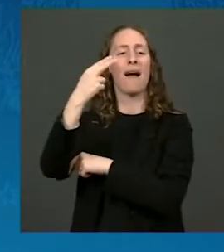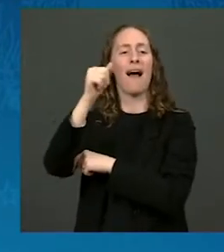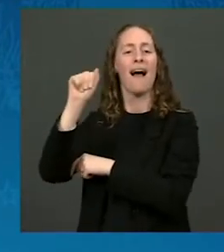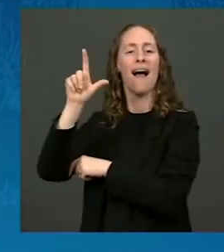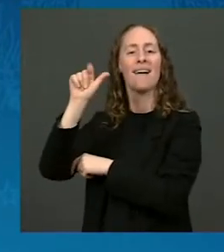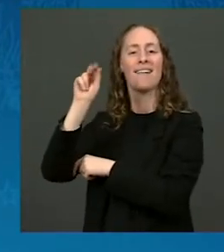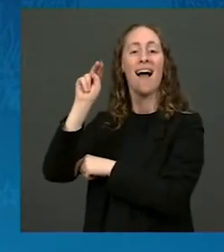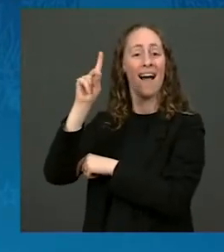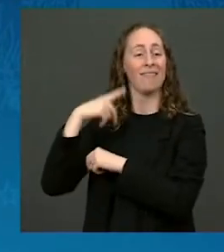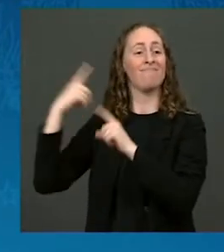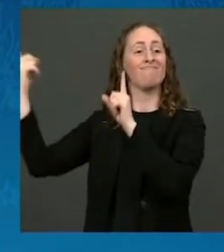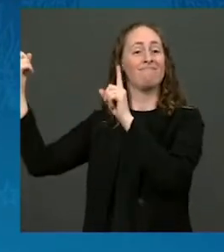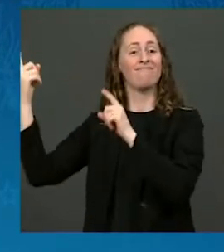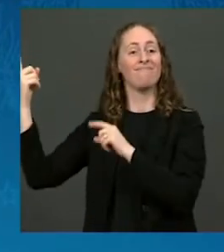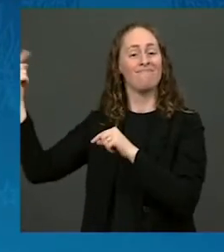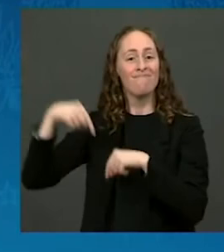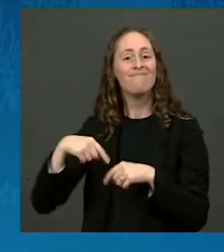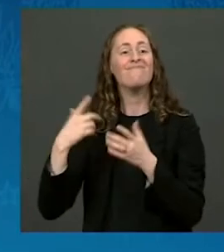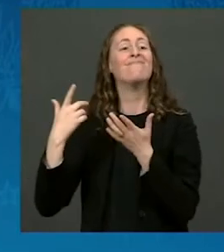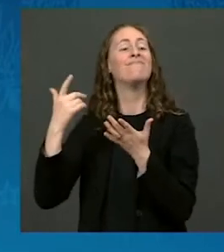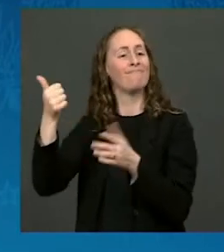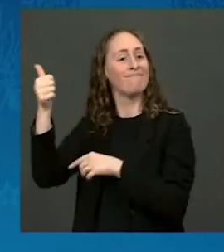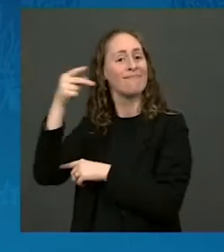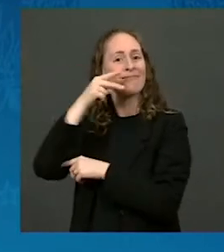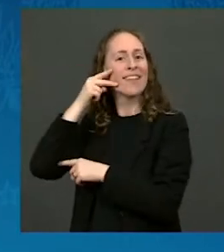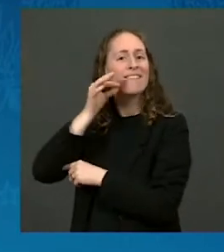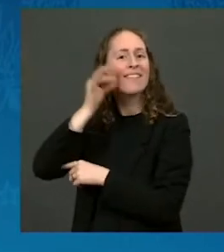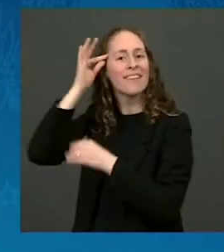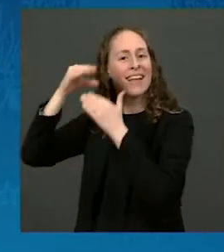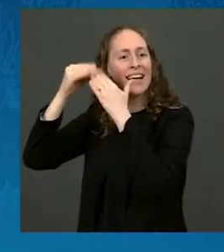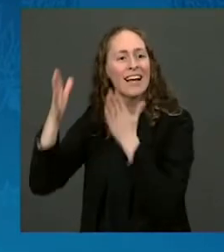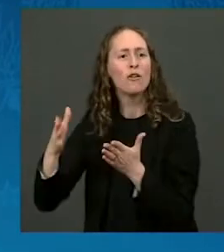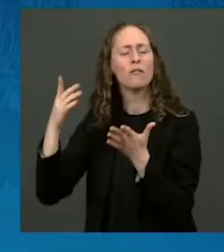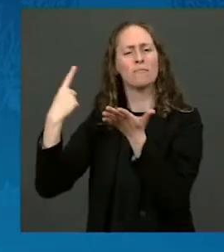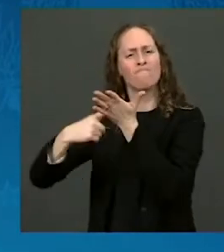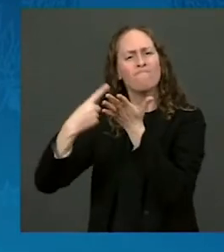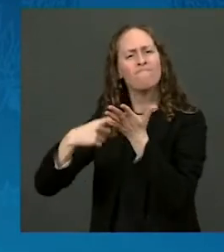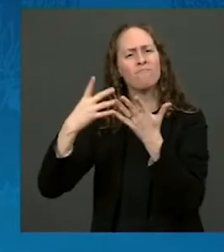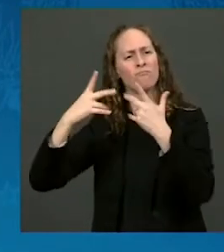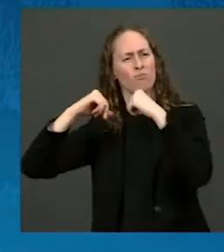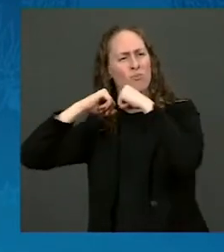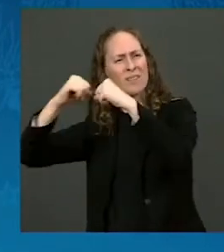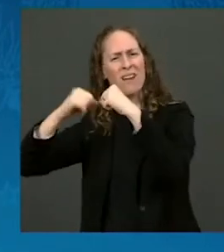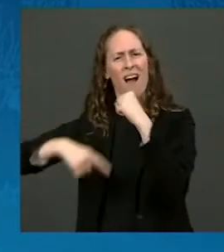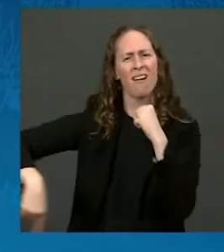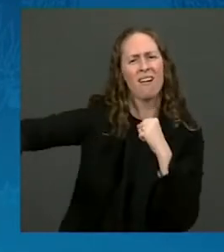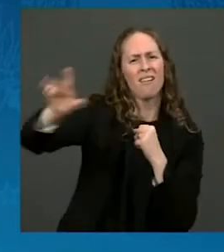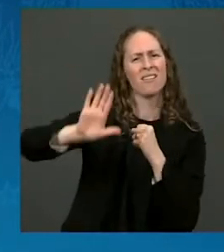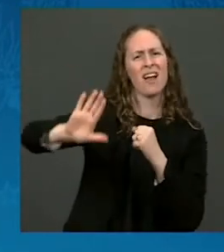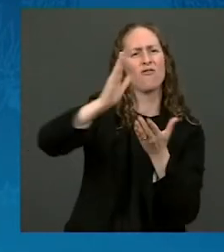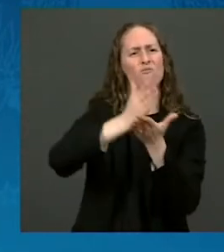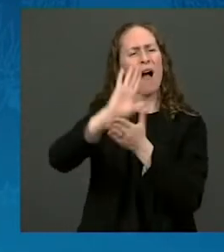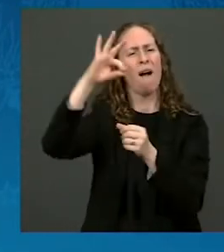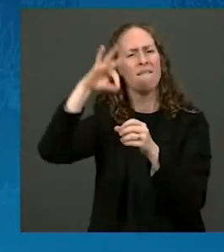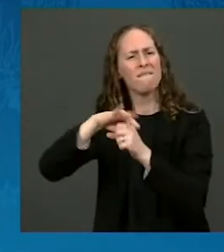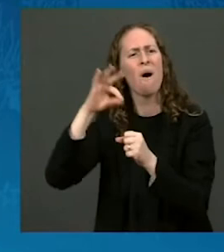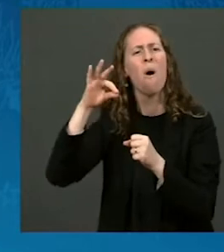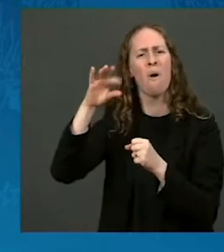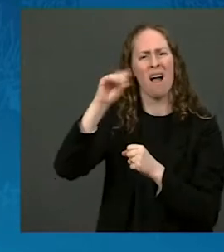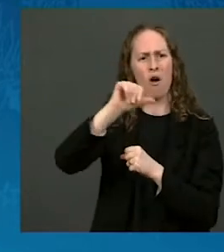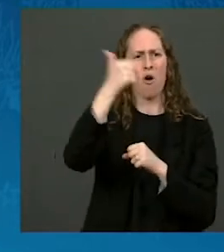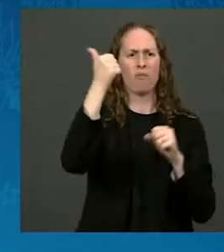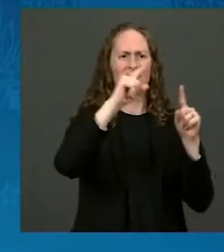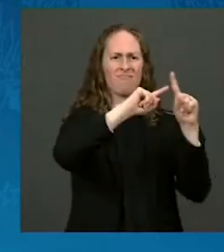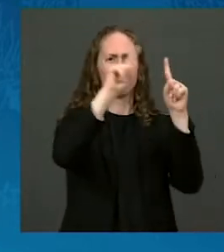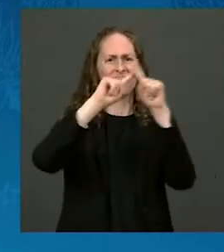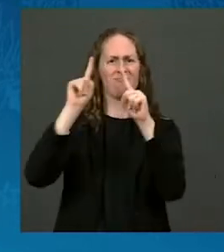leaders on our fight for voting rights and to protect the right to vote, which is, of course, another important aspect of the